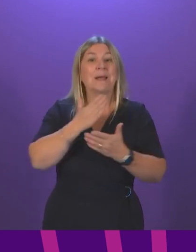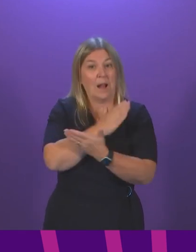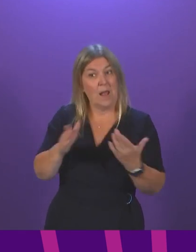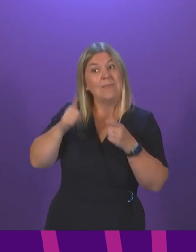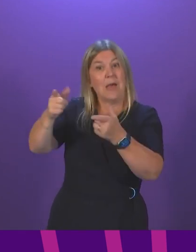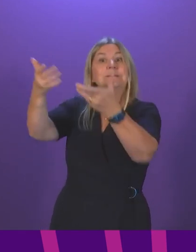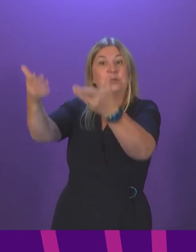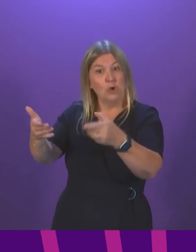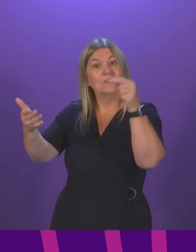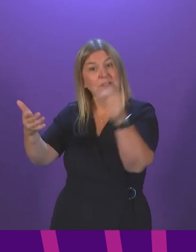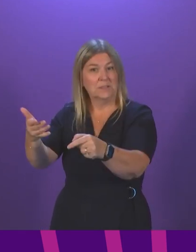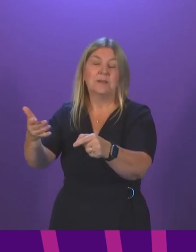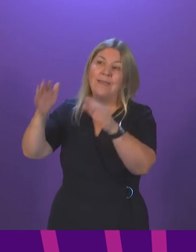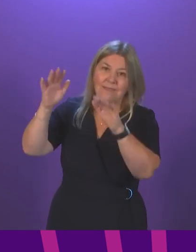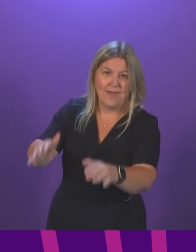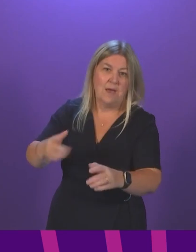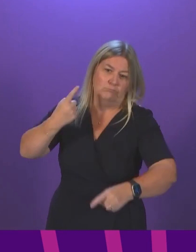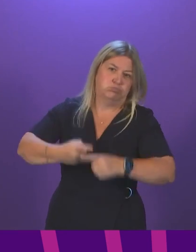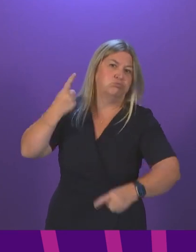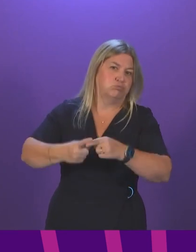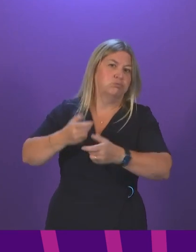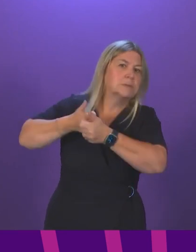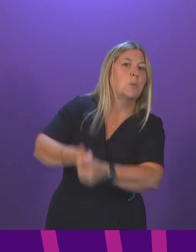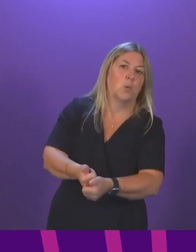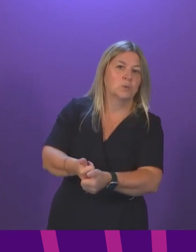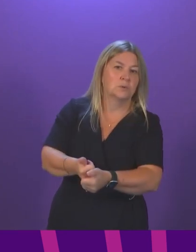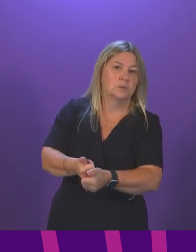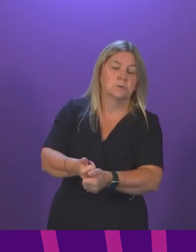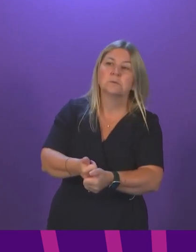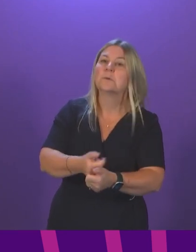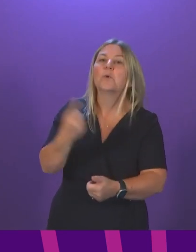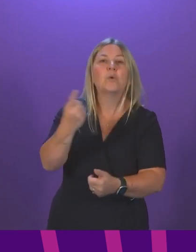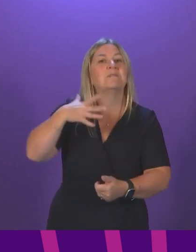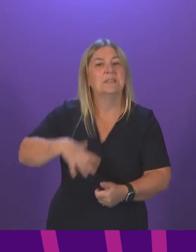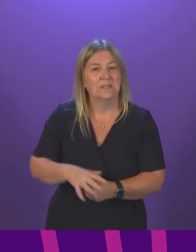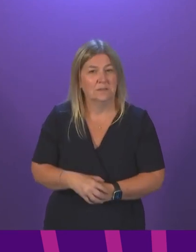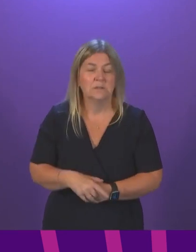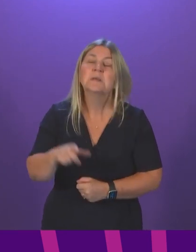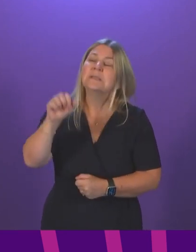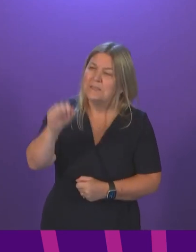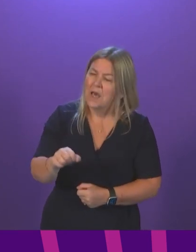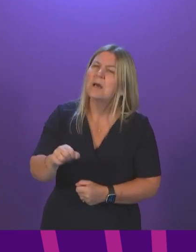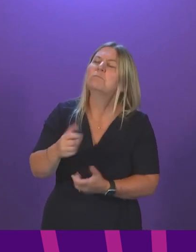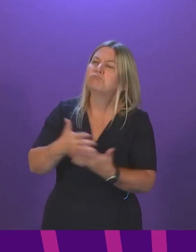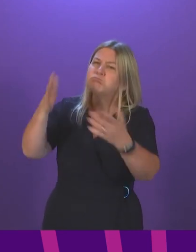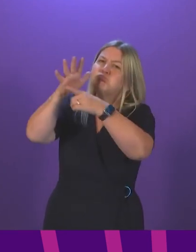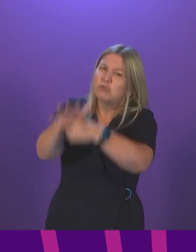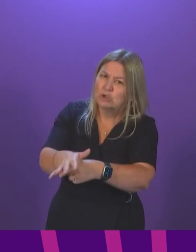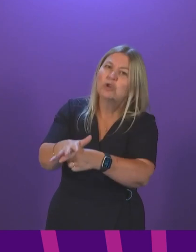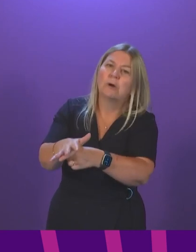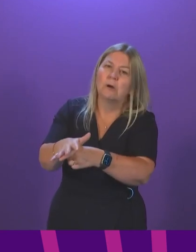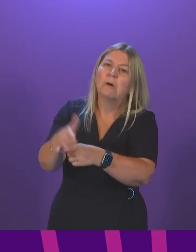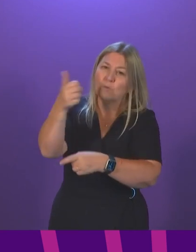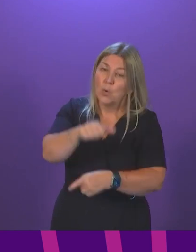service is there to provide emergency assistance to those who need it. It is facing the most intense challenges and some people are not getting